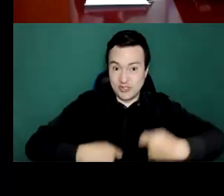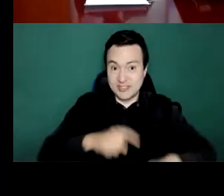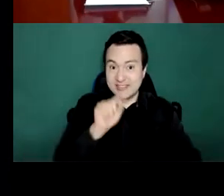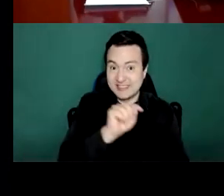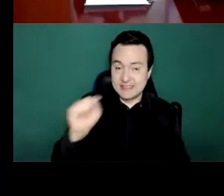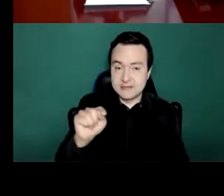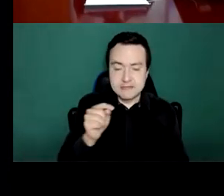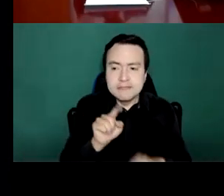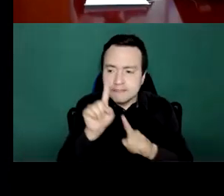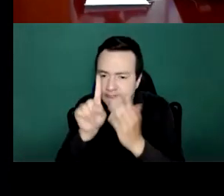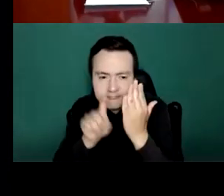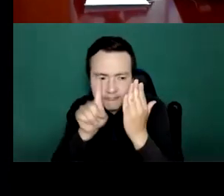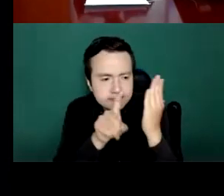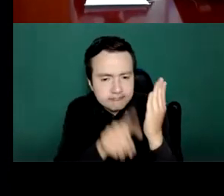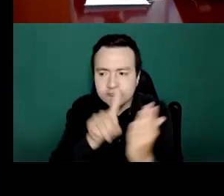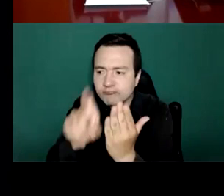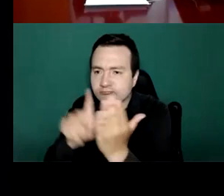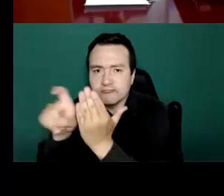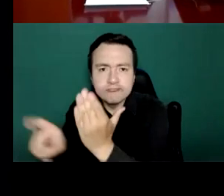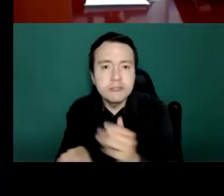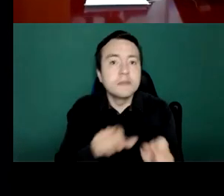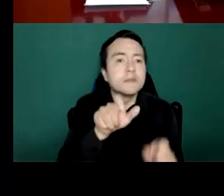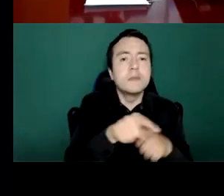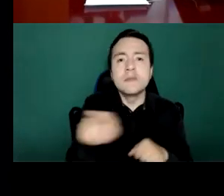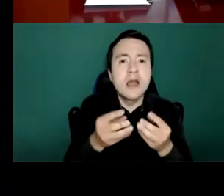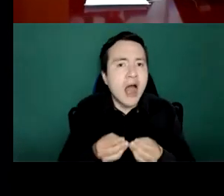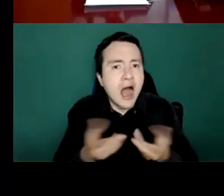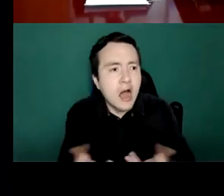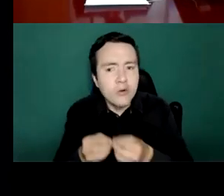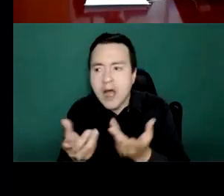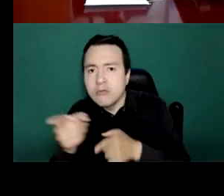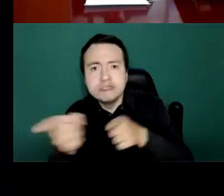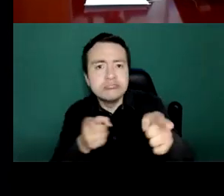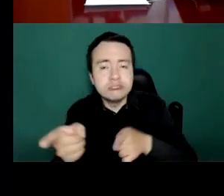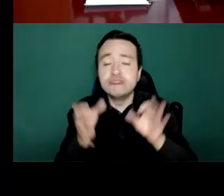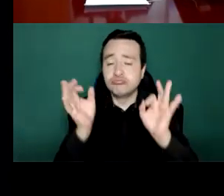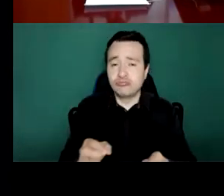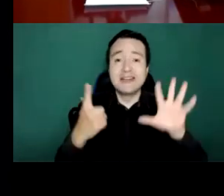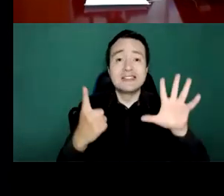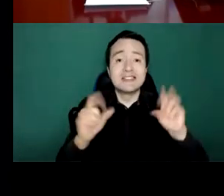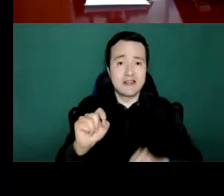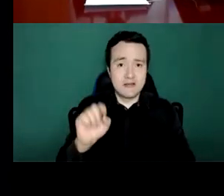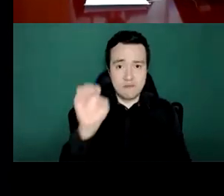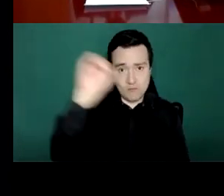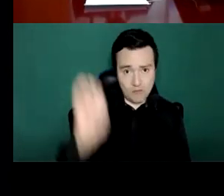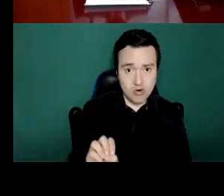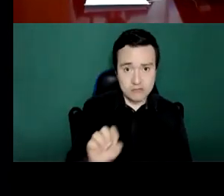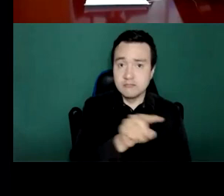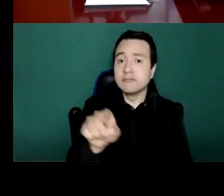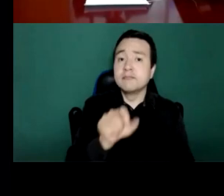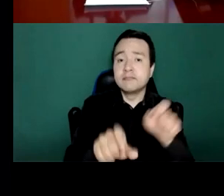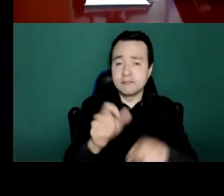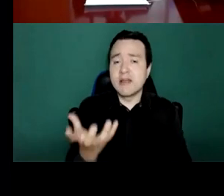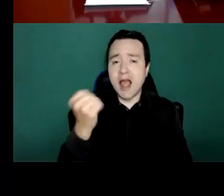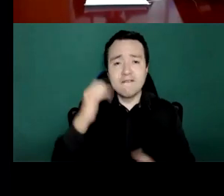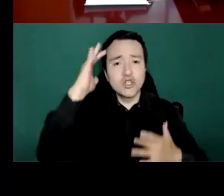Health-seeking behavior versus non-health-seeking behavior. We know from experience, persons in